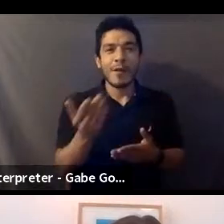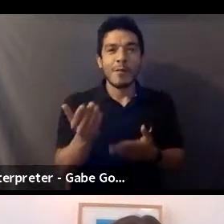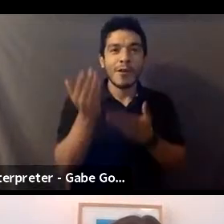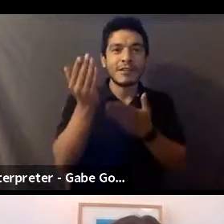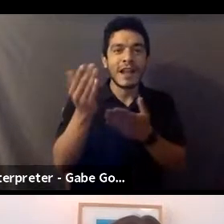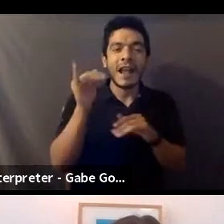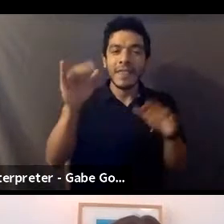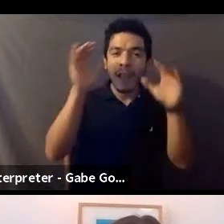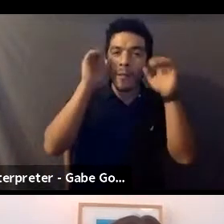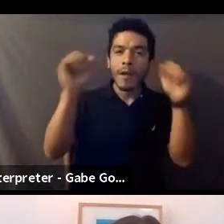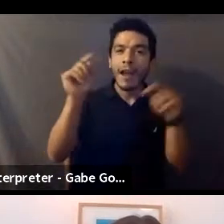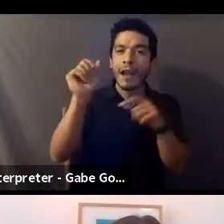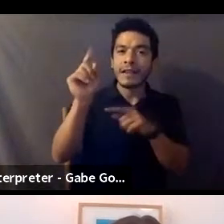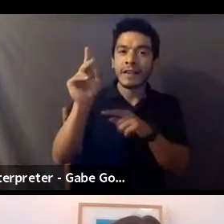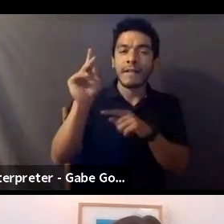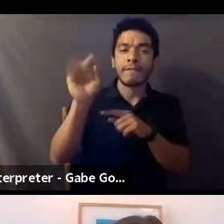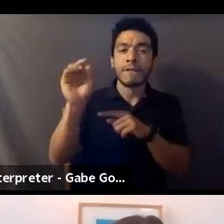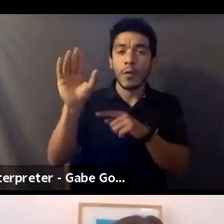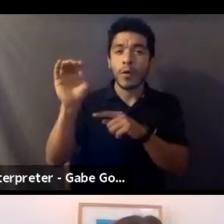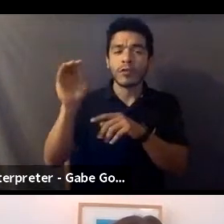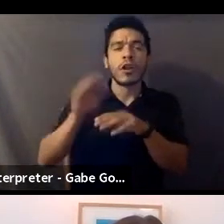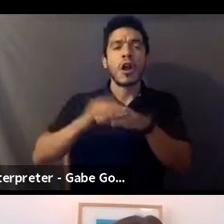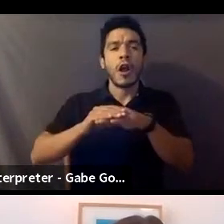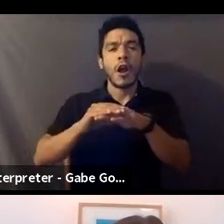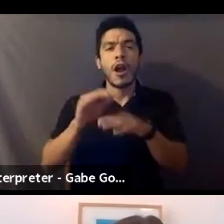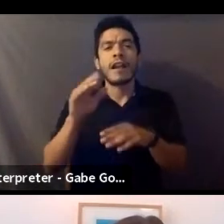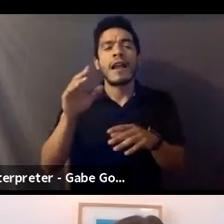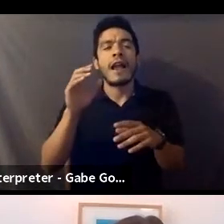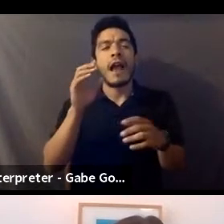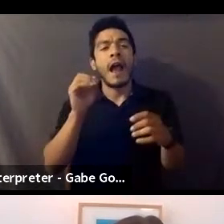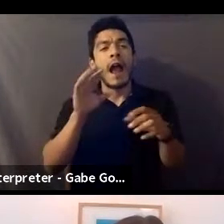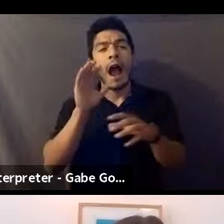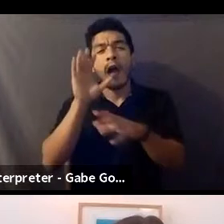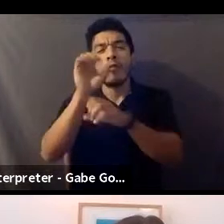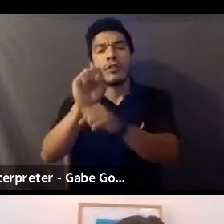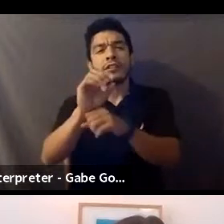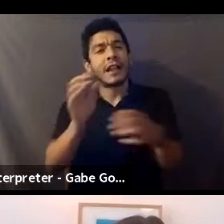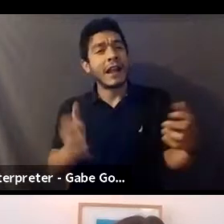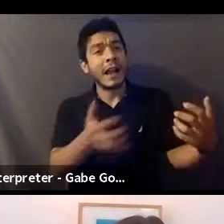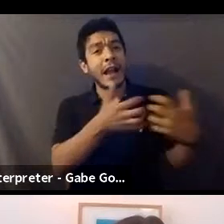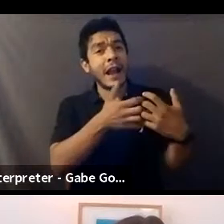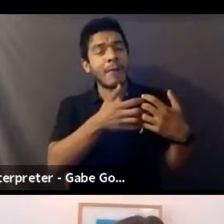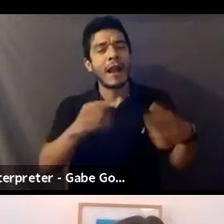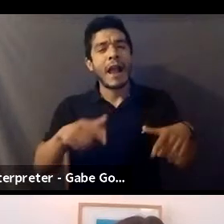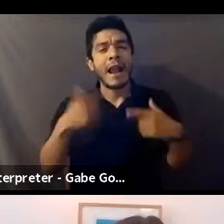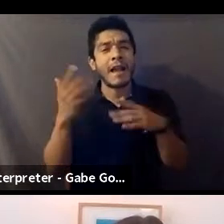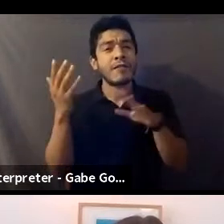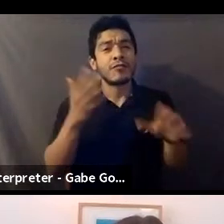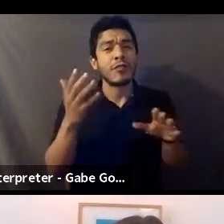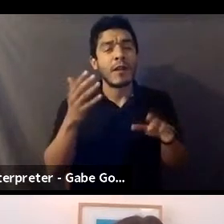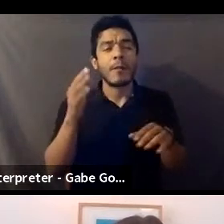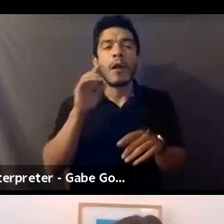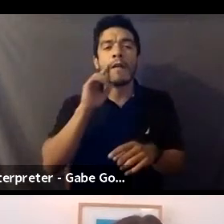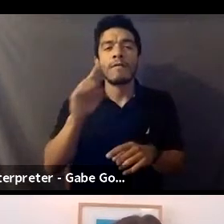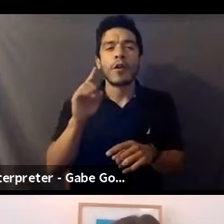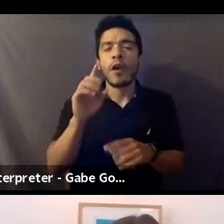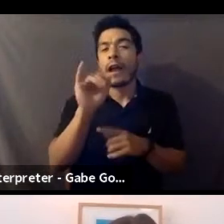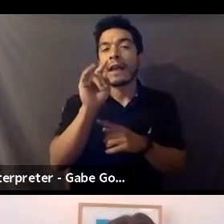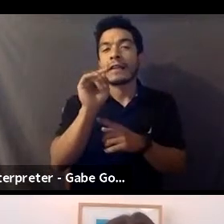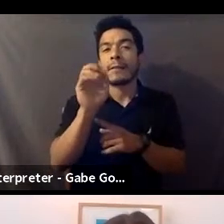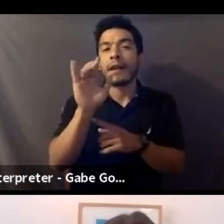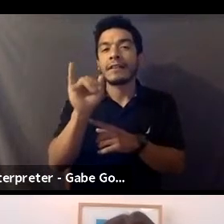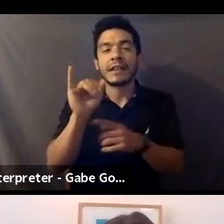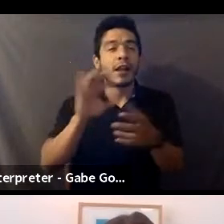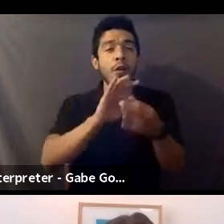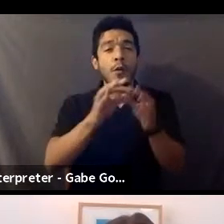on Education, Outreach, and Engagement live stream, the 411 on Intimacy Coordinators. We'll be pausing throughout as we have